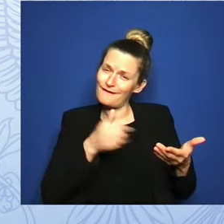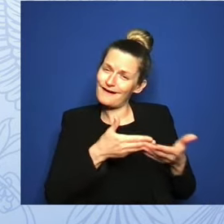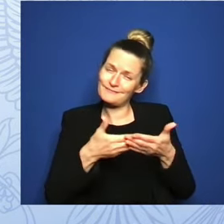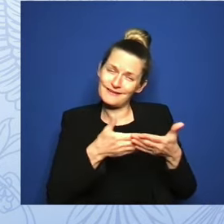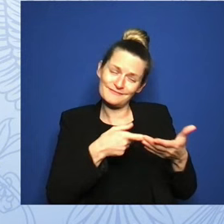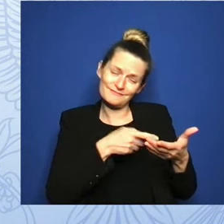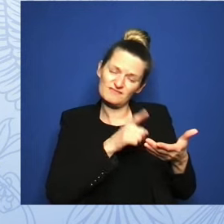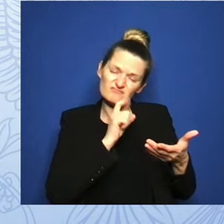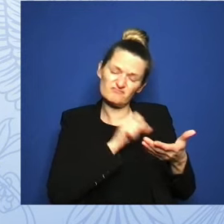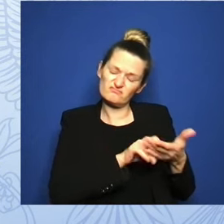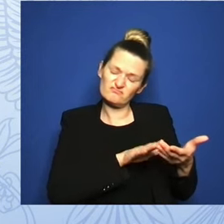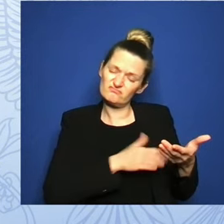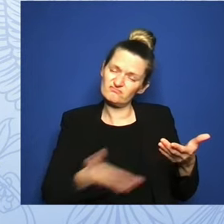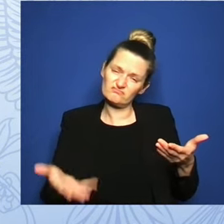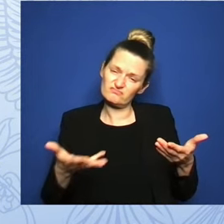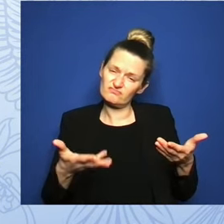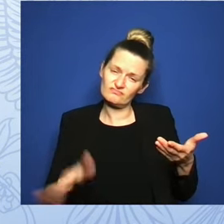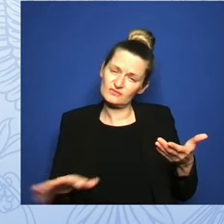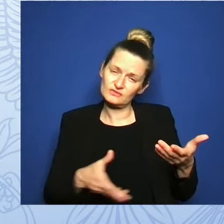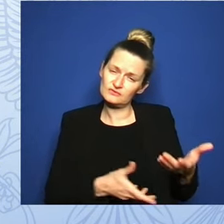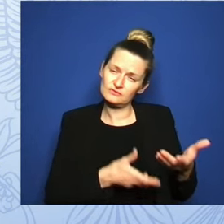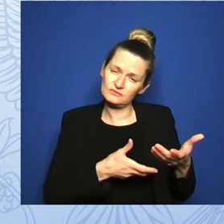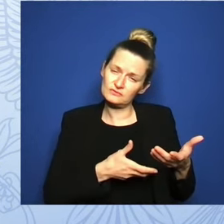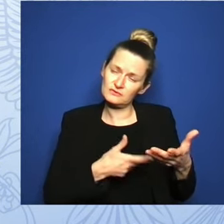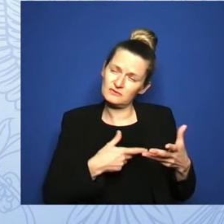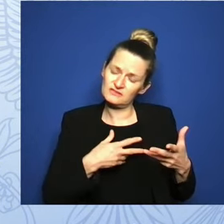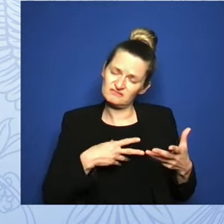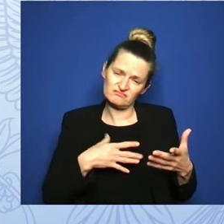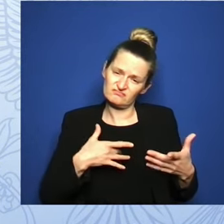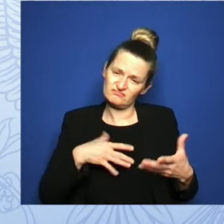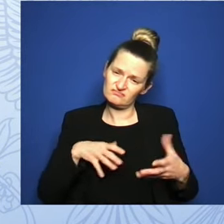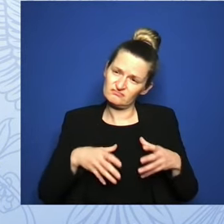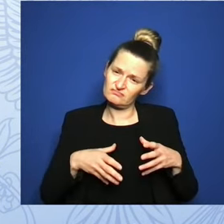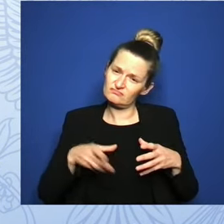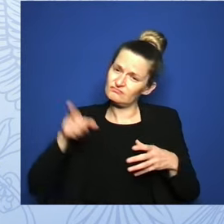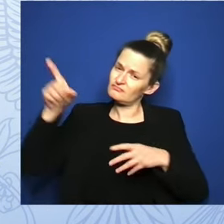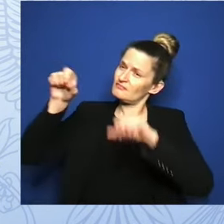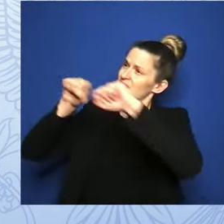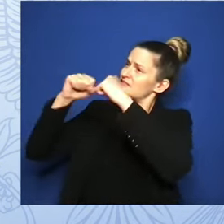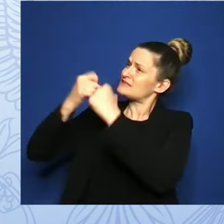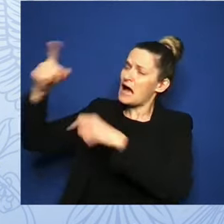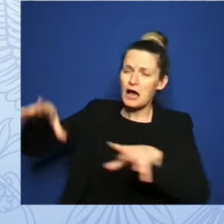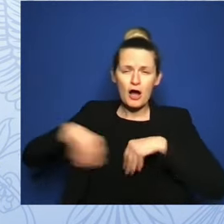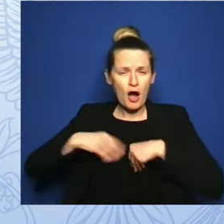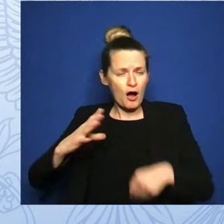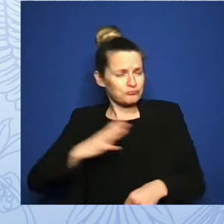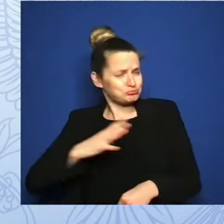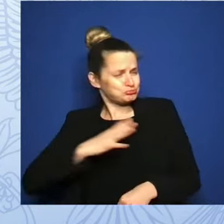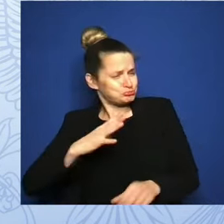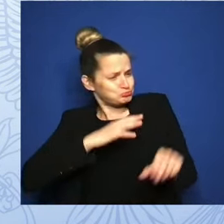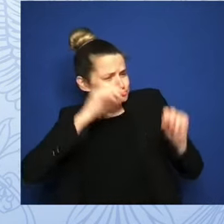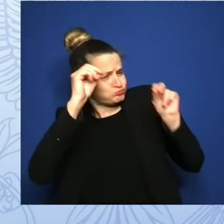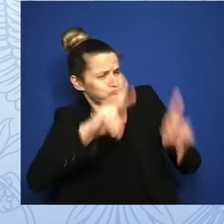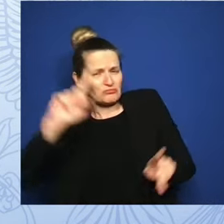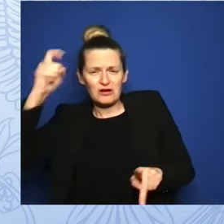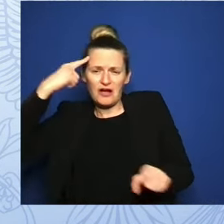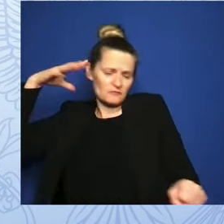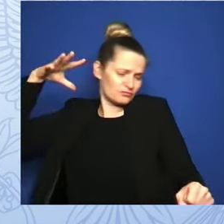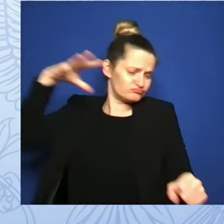society endorse the government's intrusion into our health, our privacy, and our dignity. Life is fragile enough.